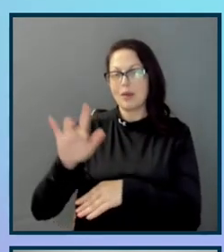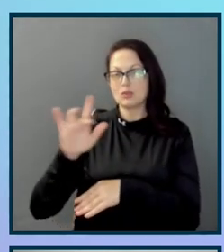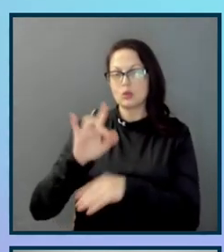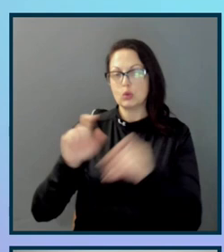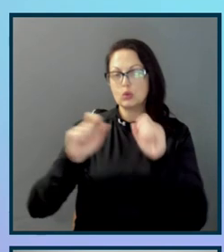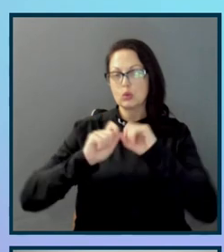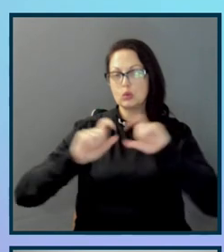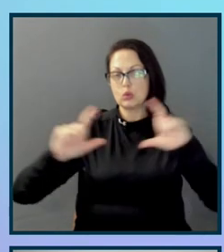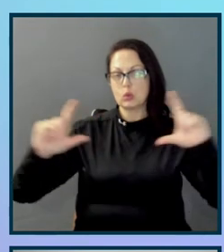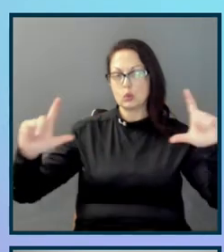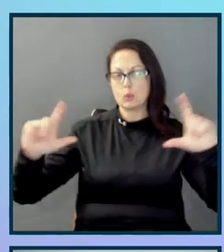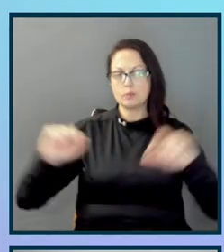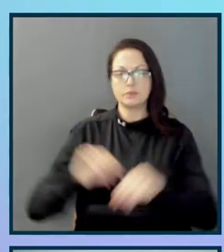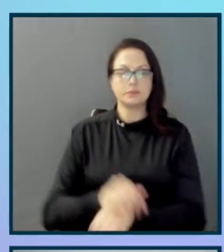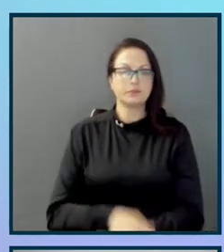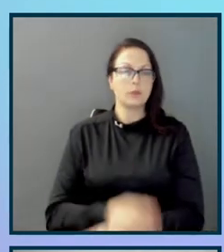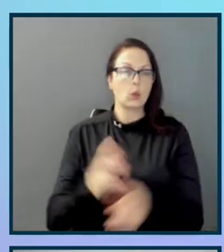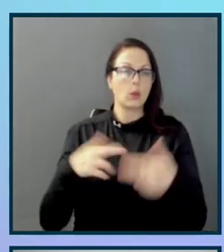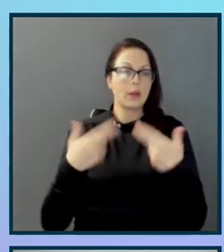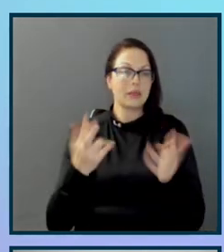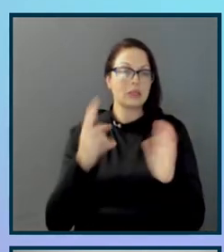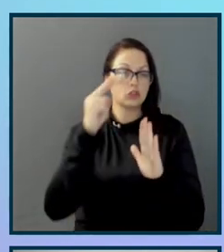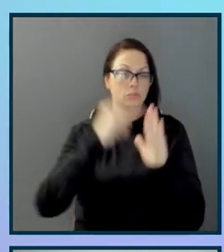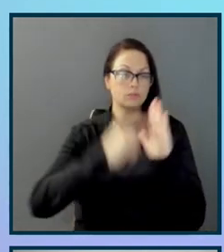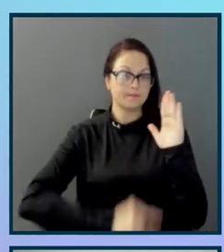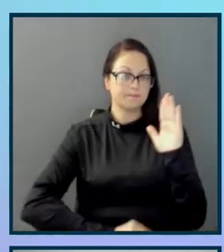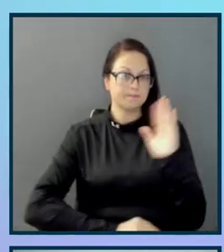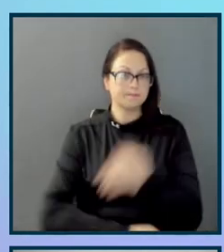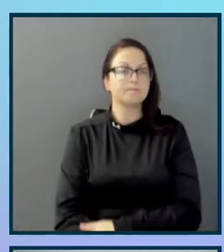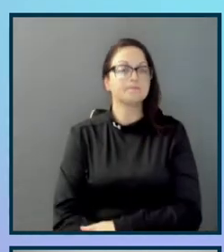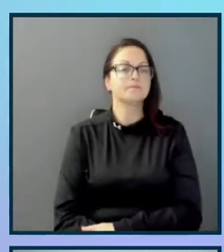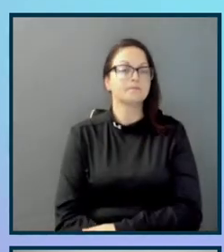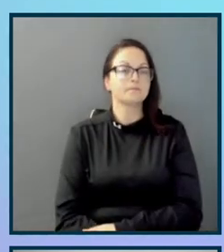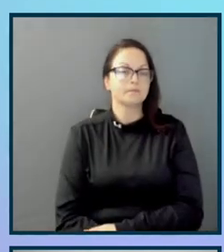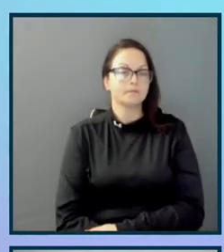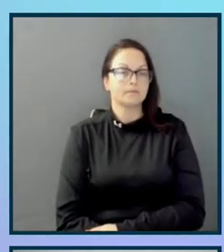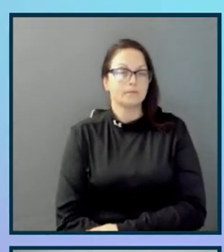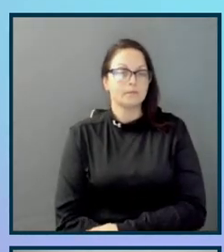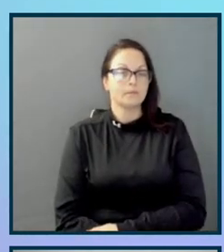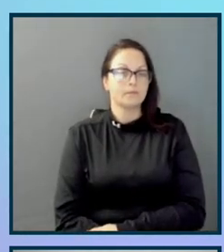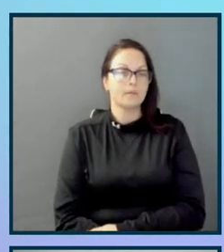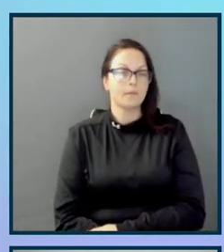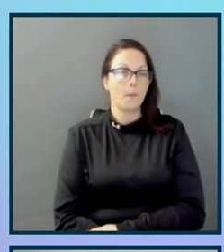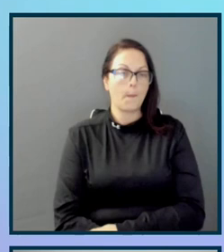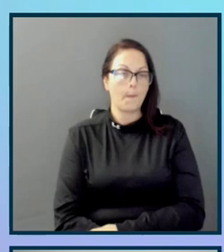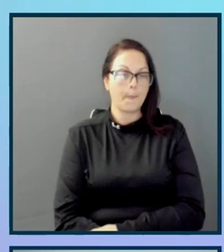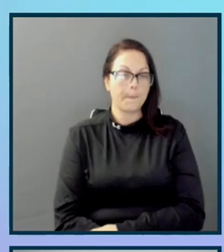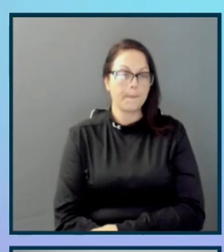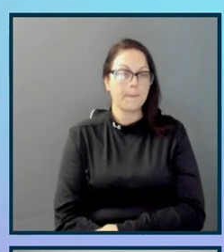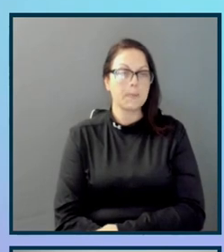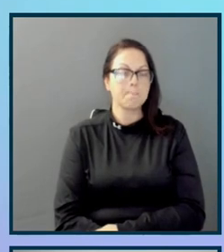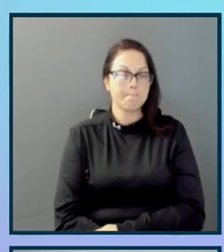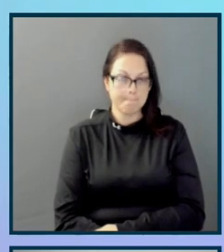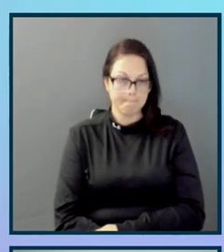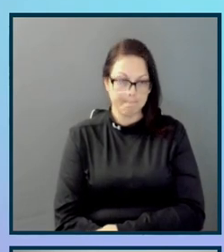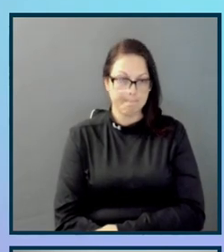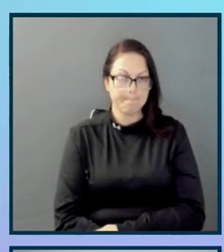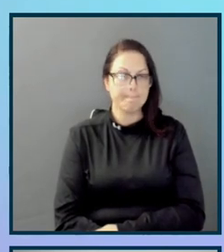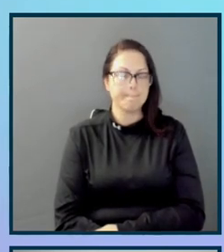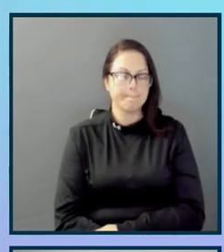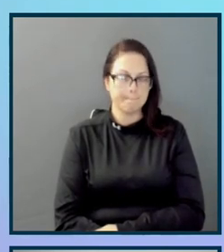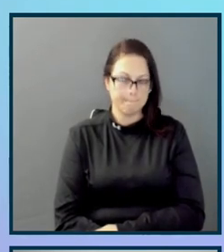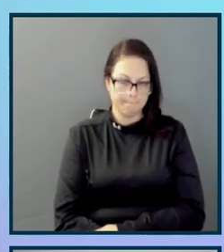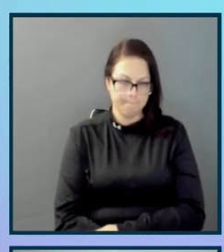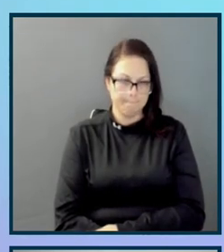So the recommendation here, of course, would be to increase that minimum font size to at least 16 pixels and to make the font a